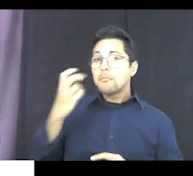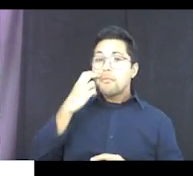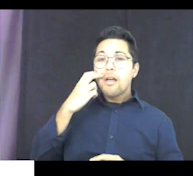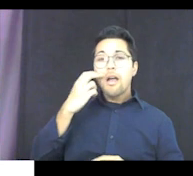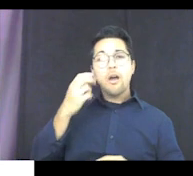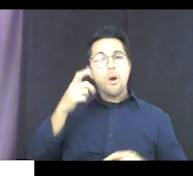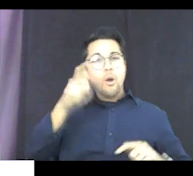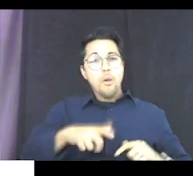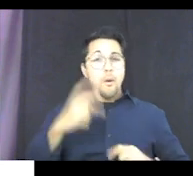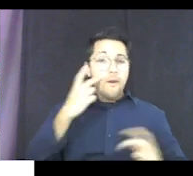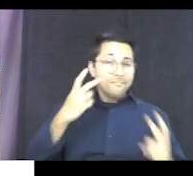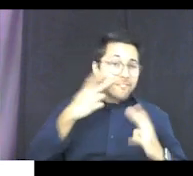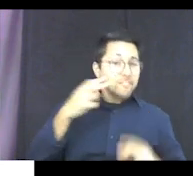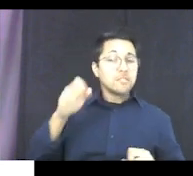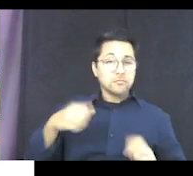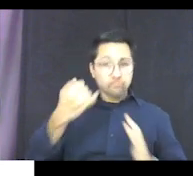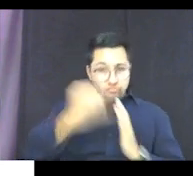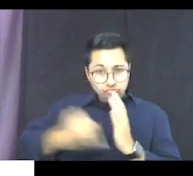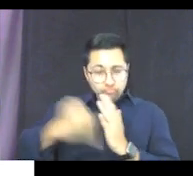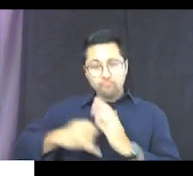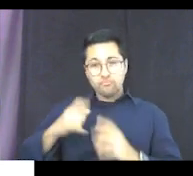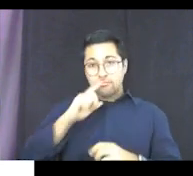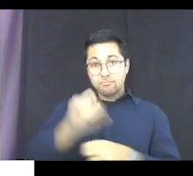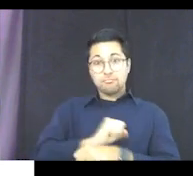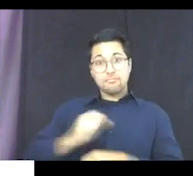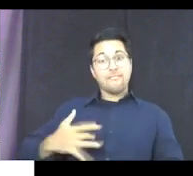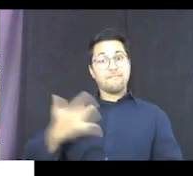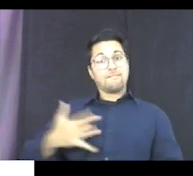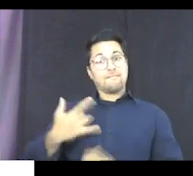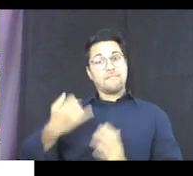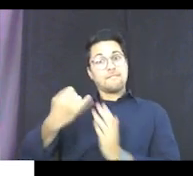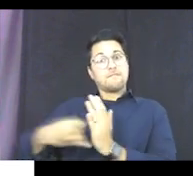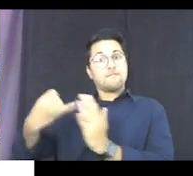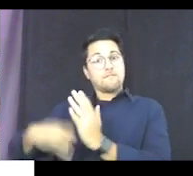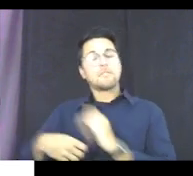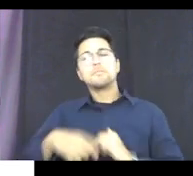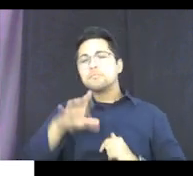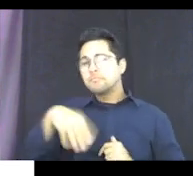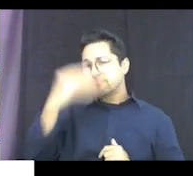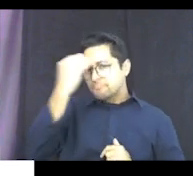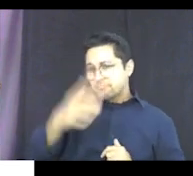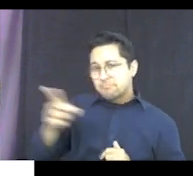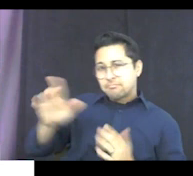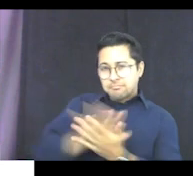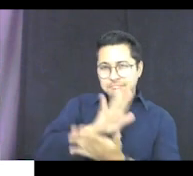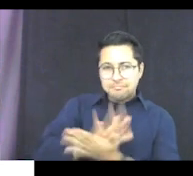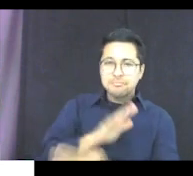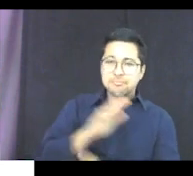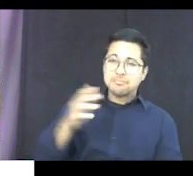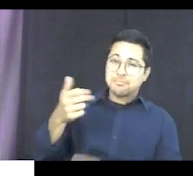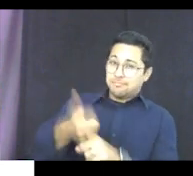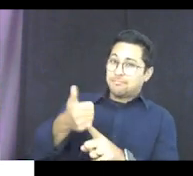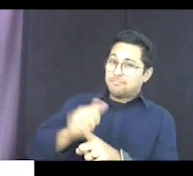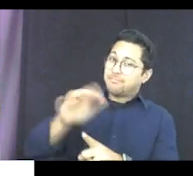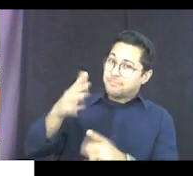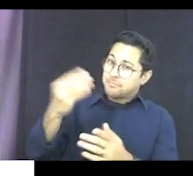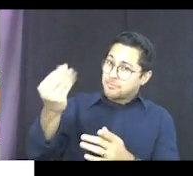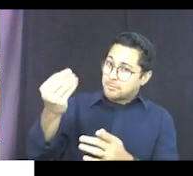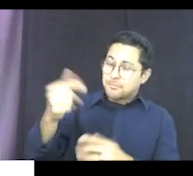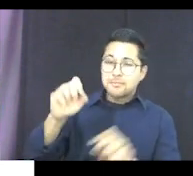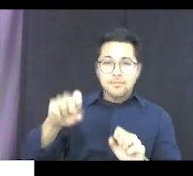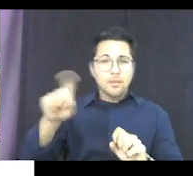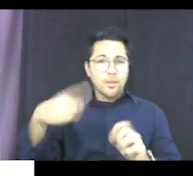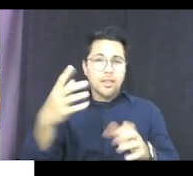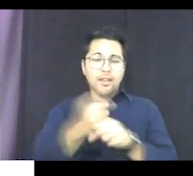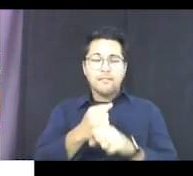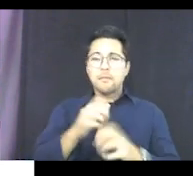have low vision can draw and actually feel their drawing as you go along. I will say this paper is a little bit expensive. You can only get it from the American